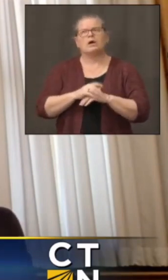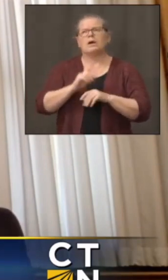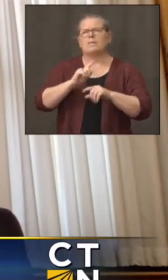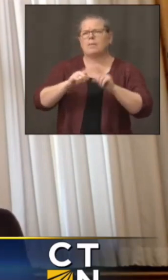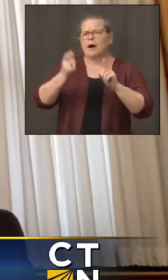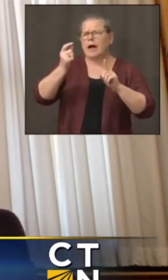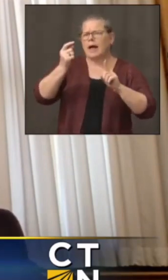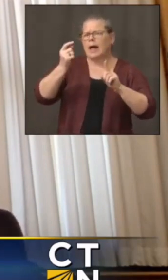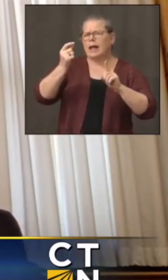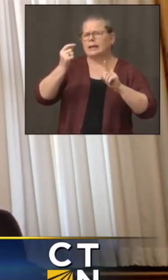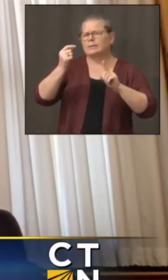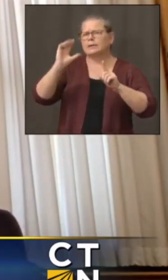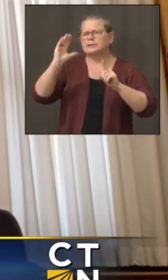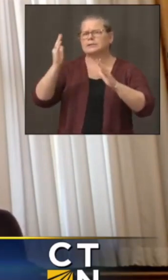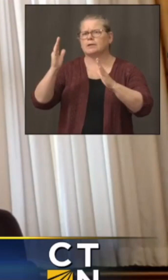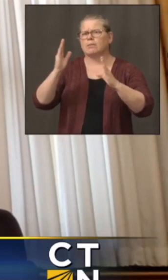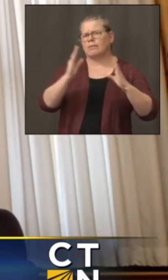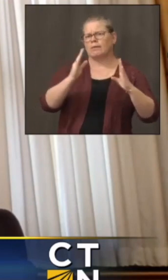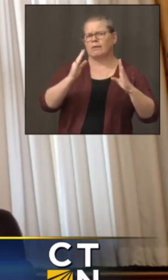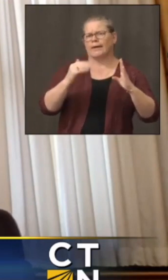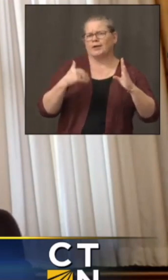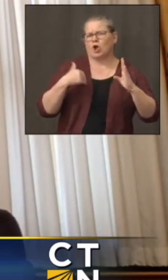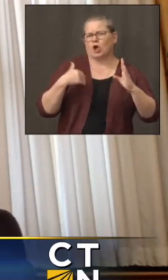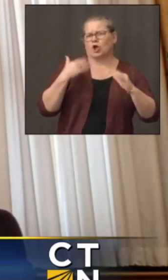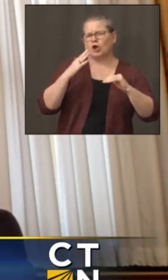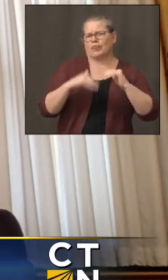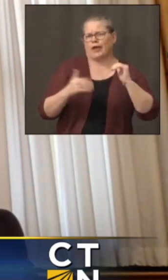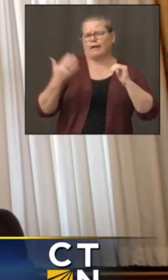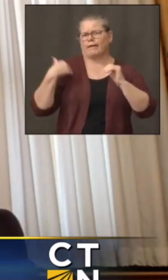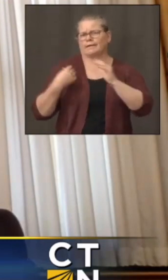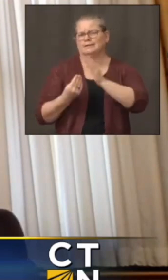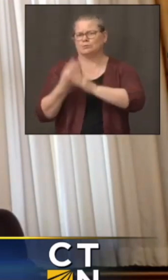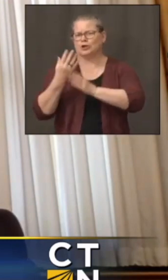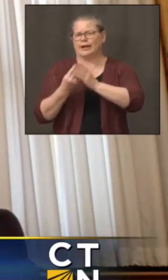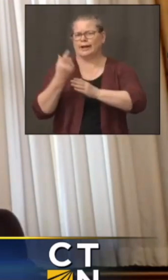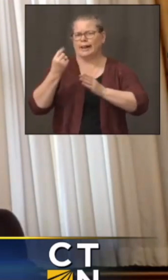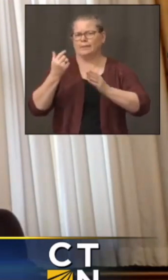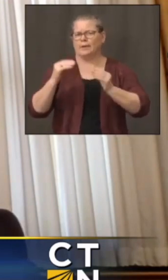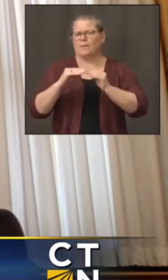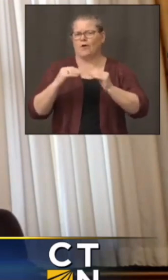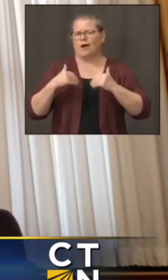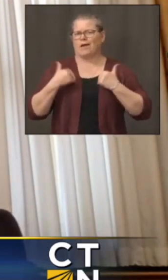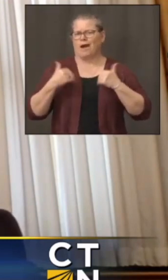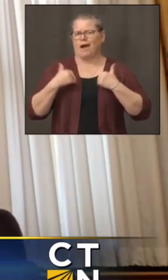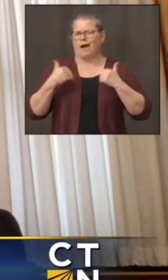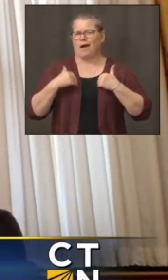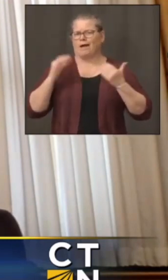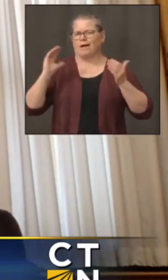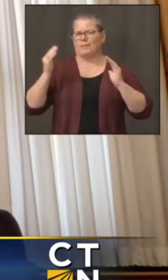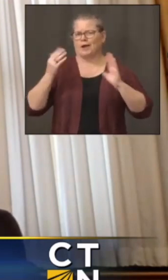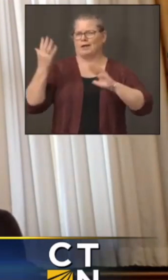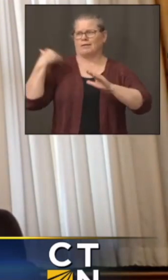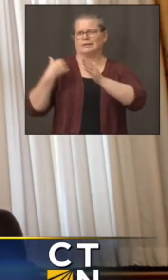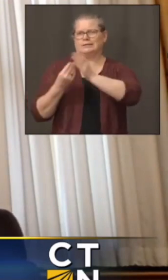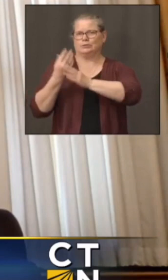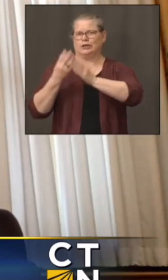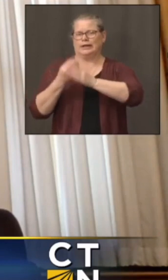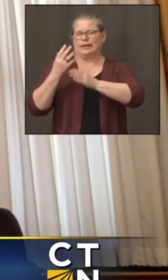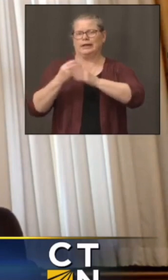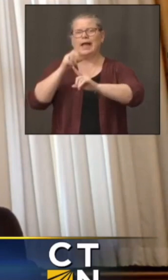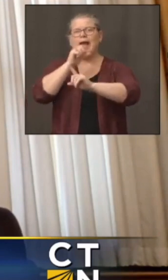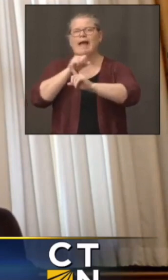seems to be trending a little bit younger than in the spring. But in terms of most of the dimensions that we do